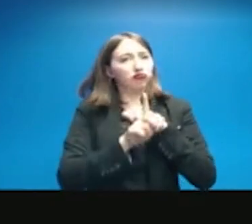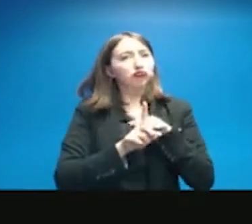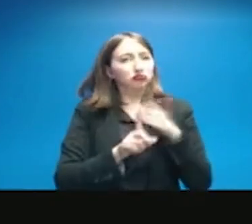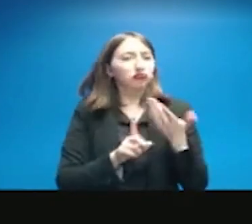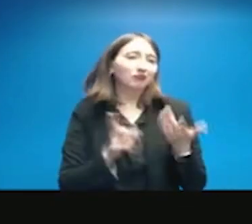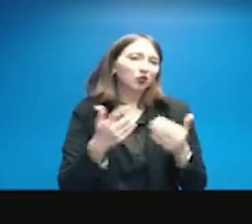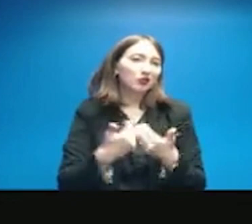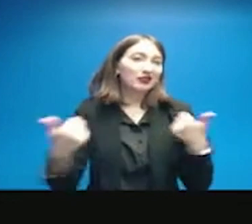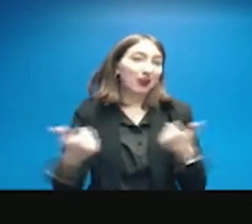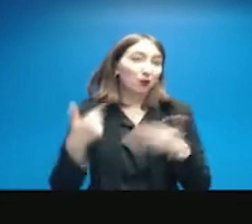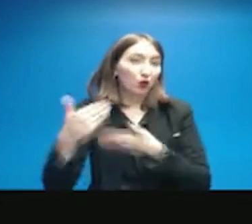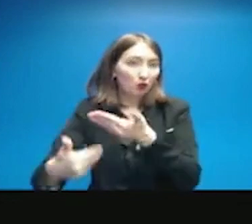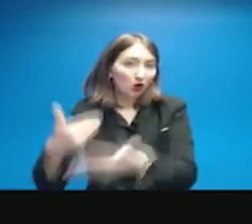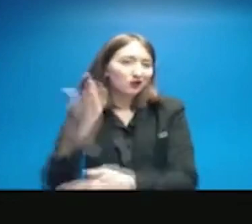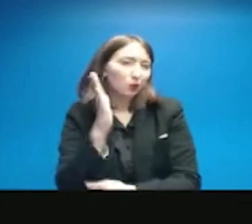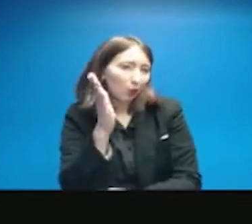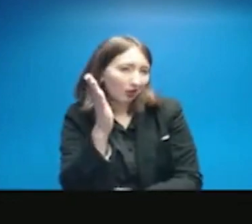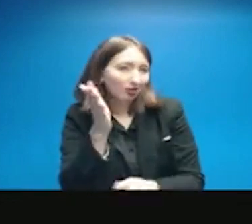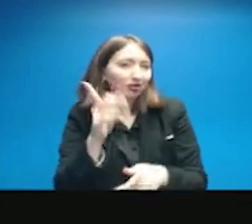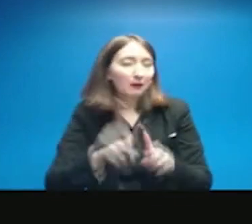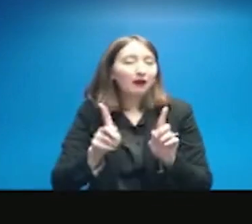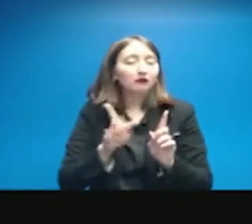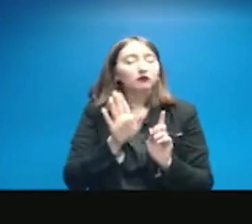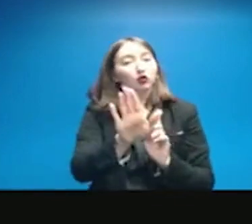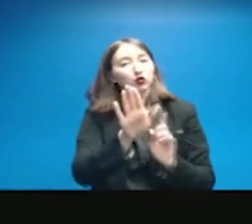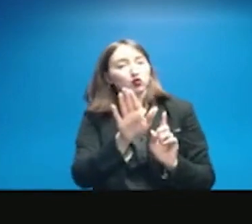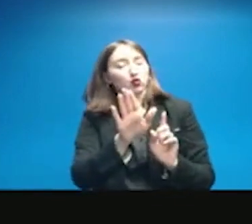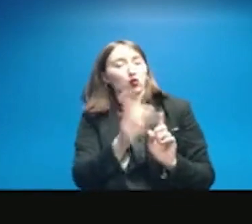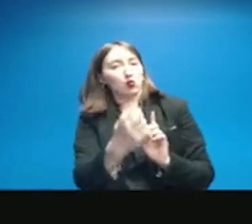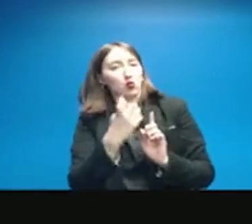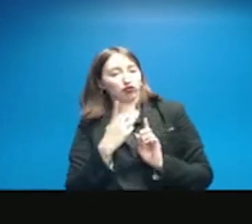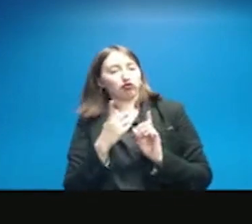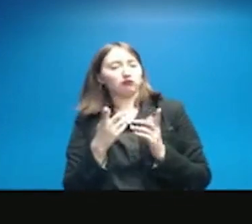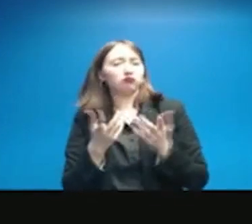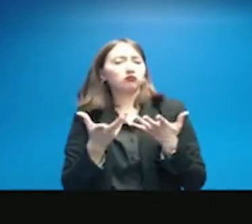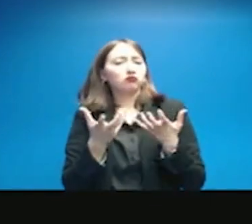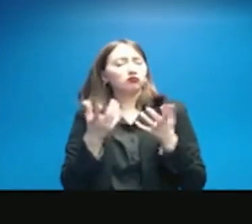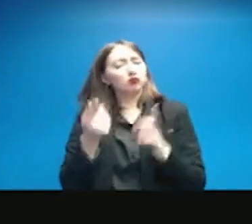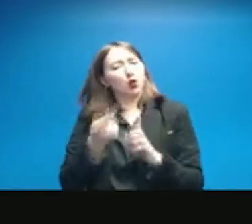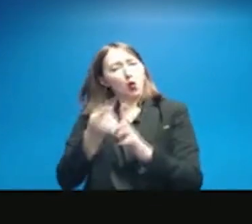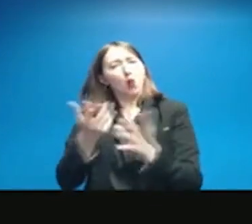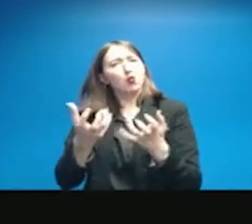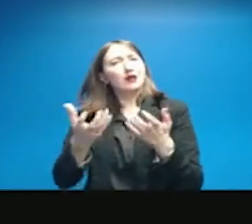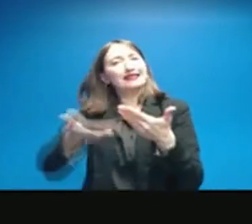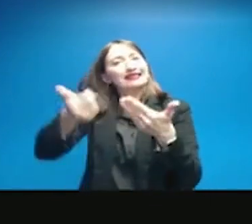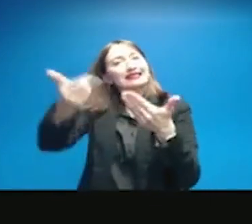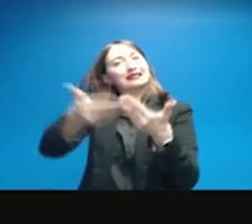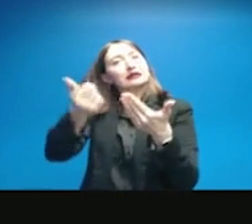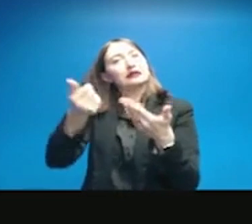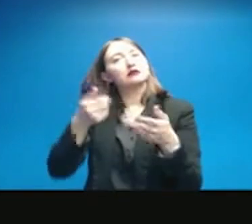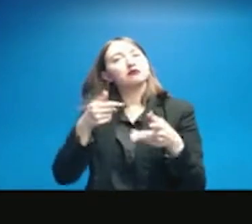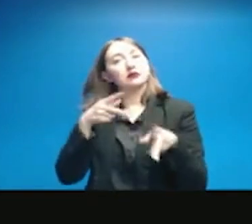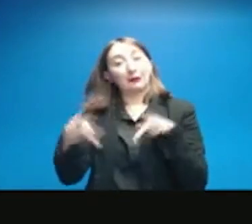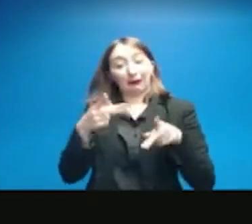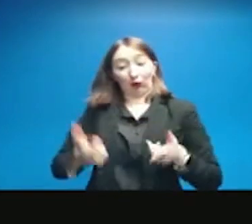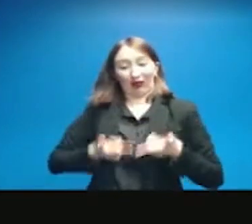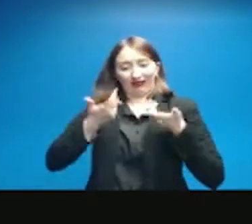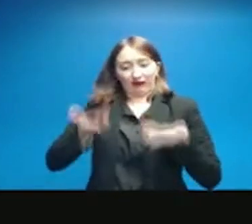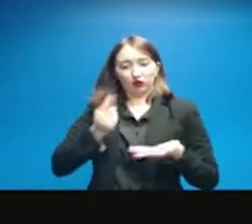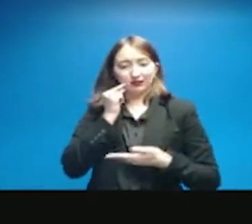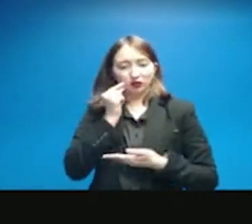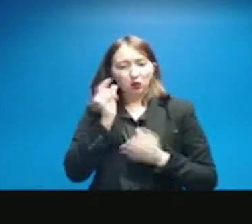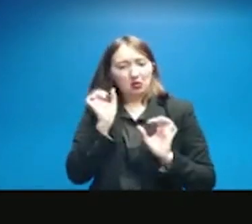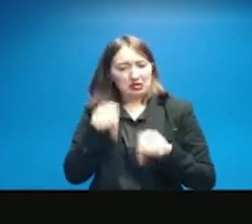do that. But to answer your question, our goal was to make it convenient for the resident to be able to get to those locations.